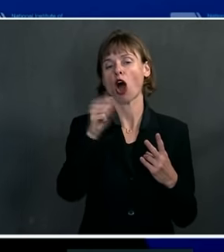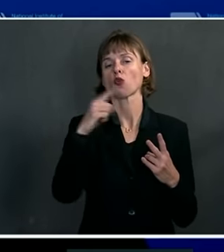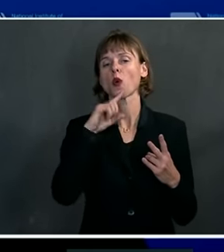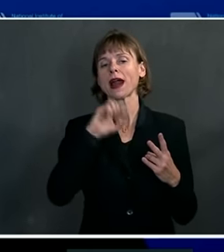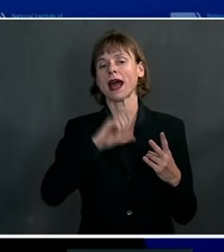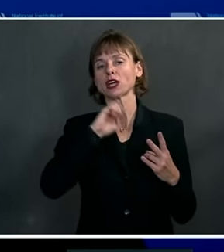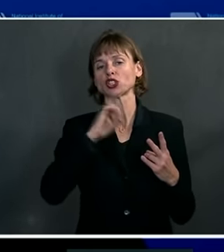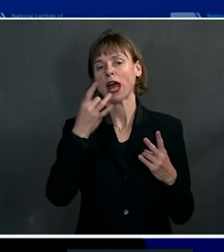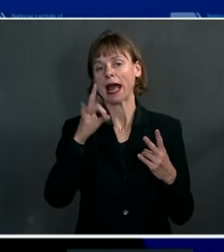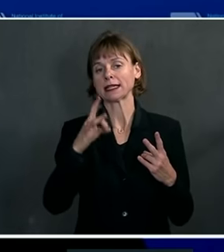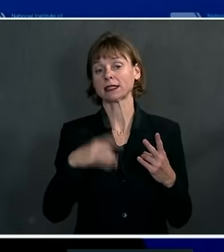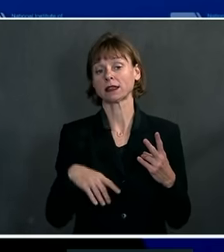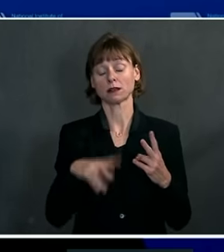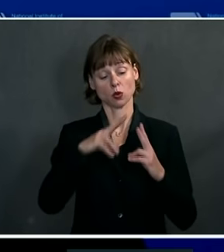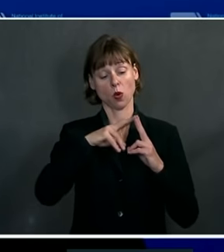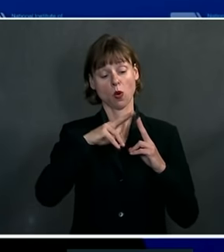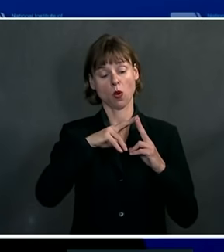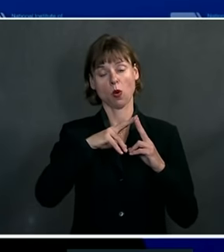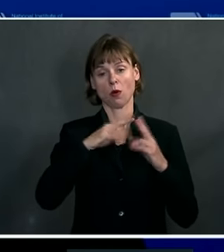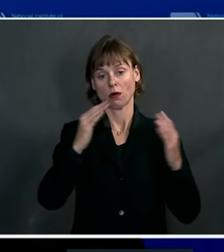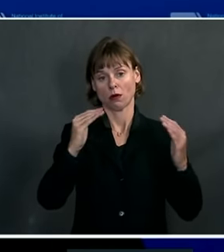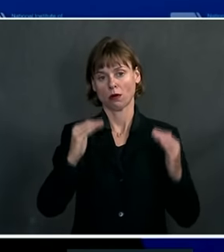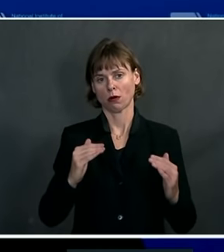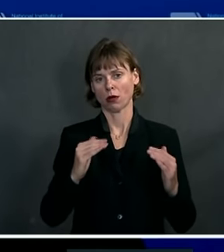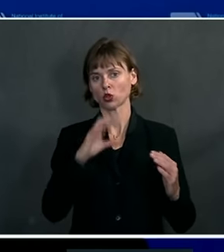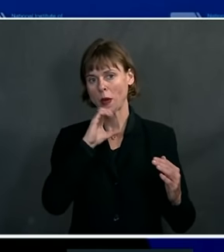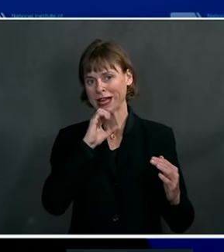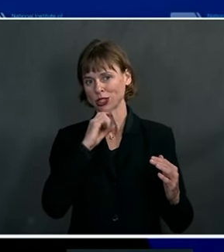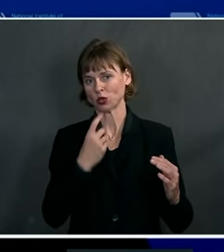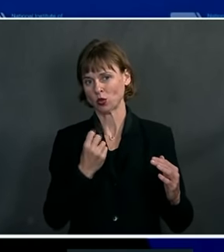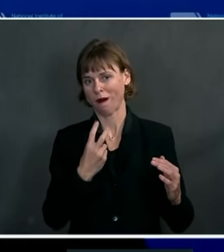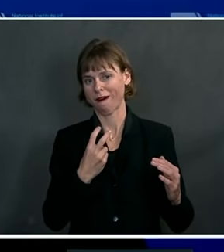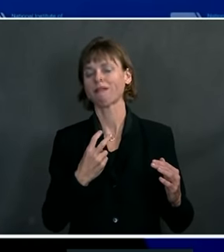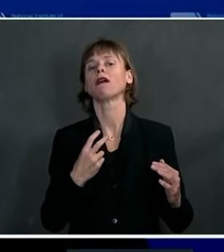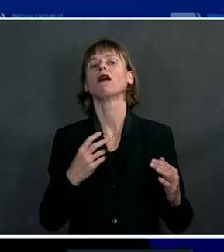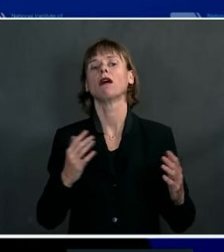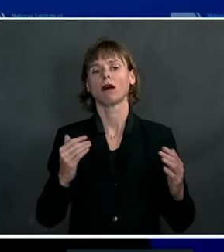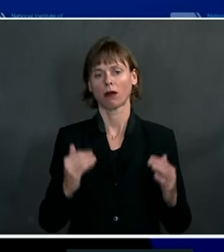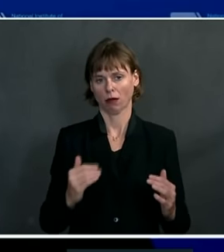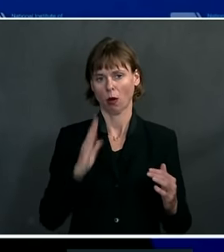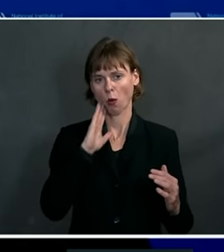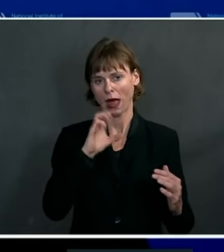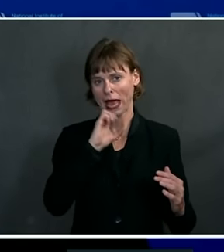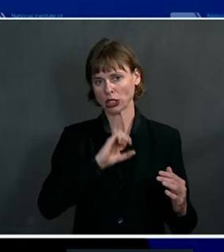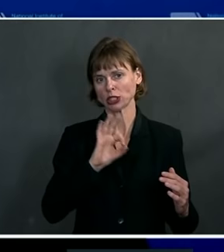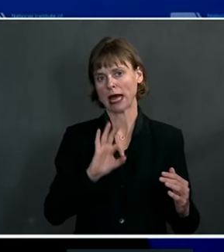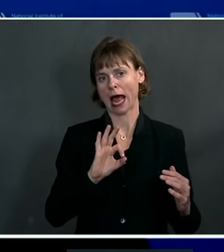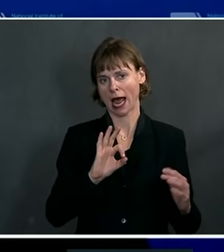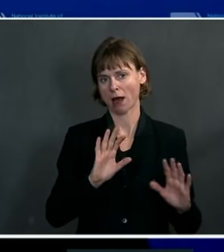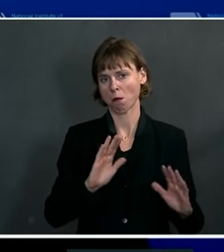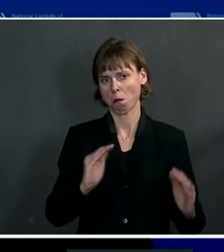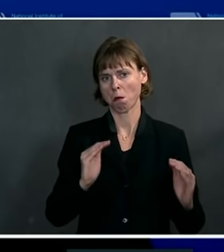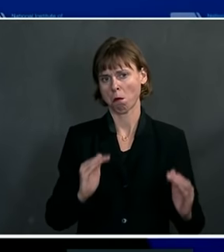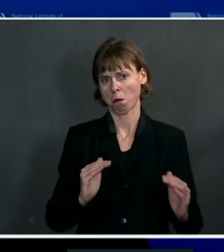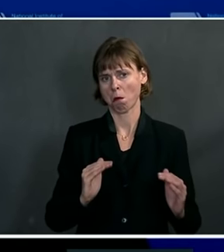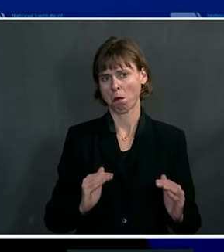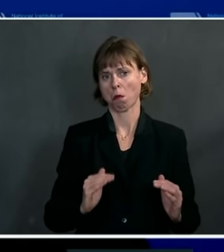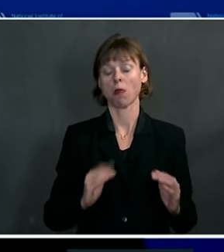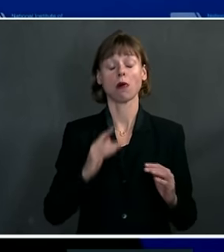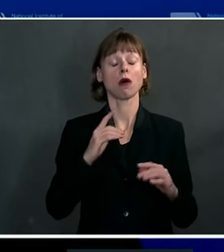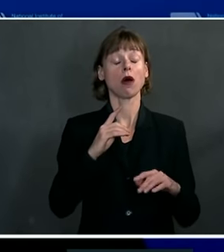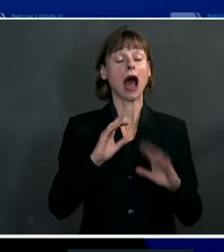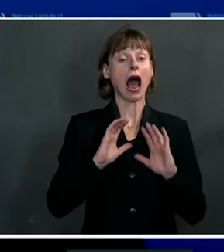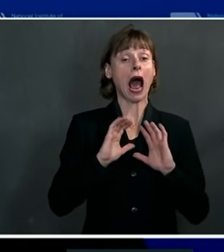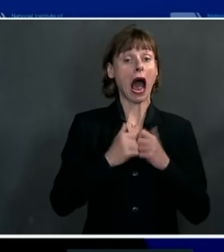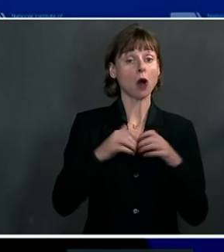old, we're going to go down from 16 to 12, from 12 to 9. And what you do, because you don't want to have to, and I'll